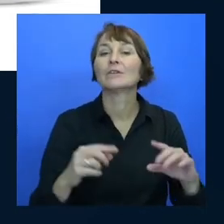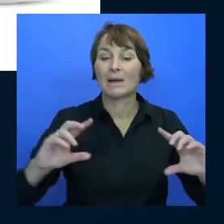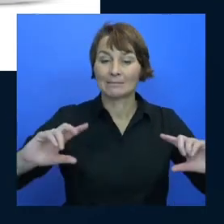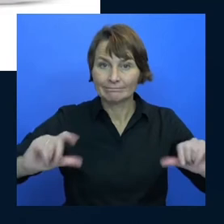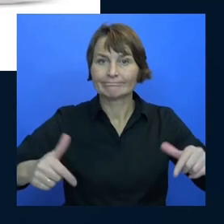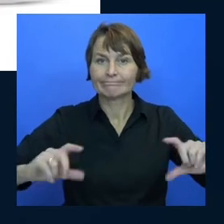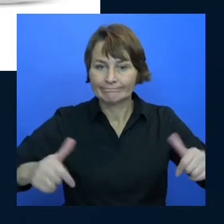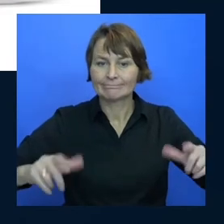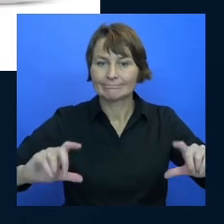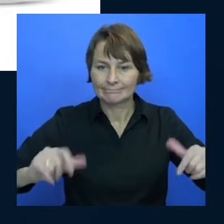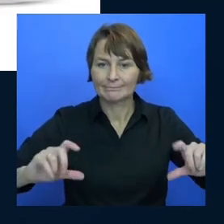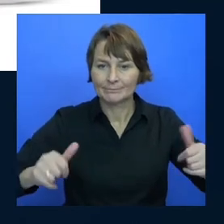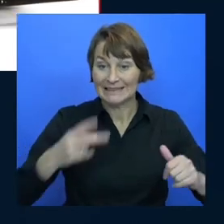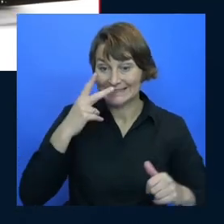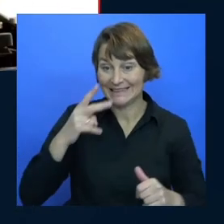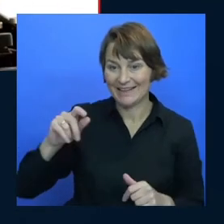the carriage return here